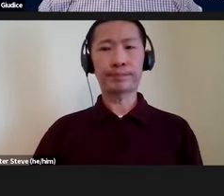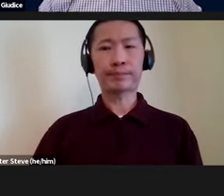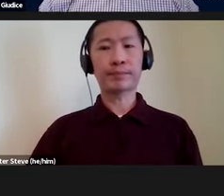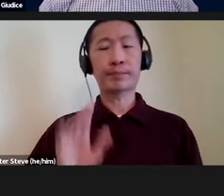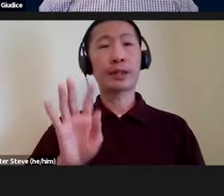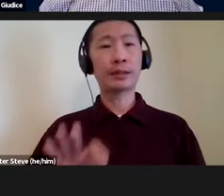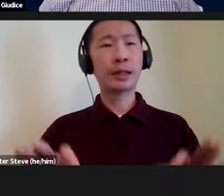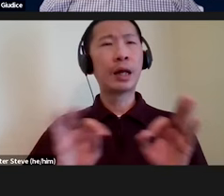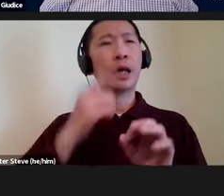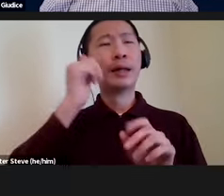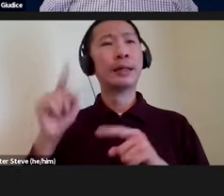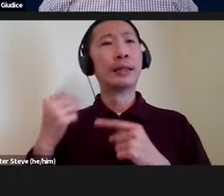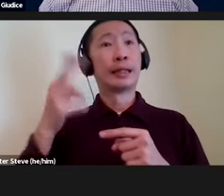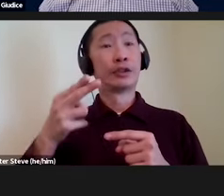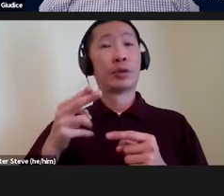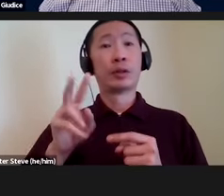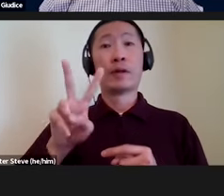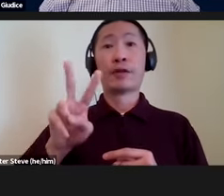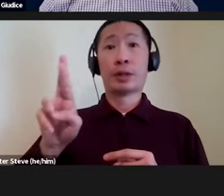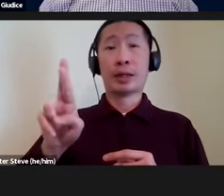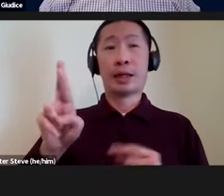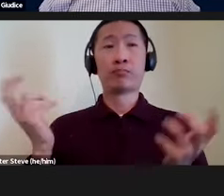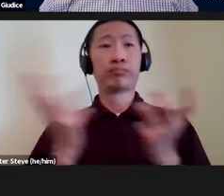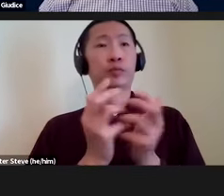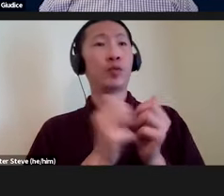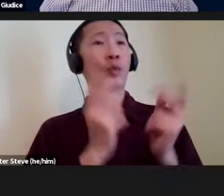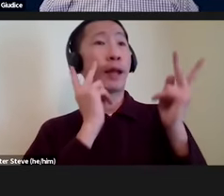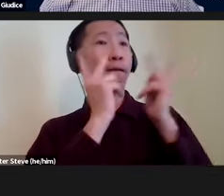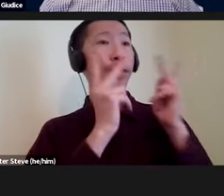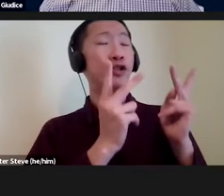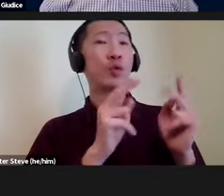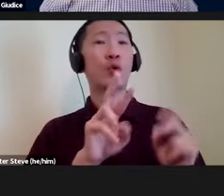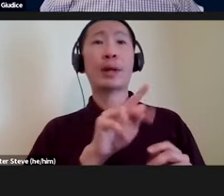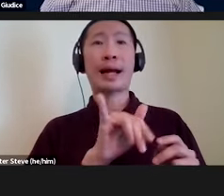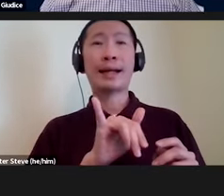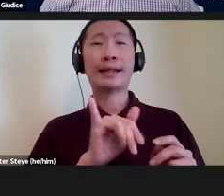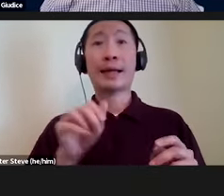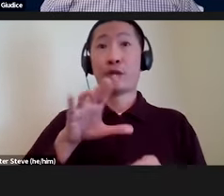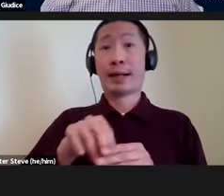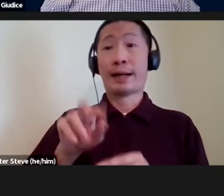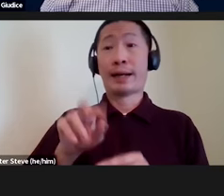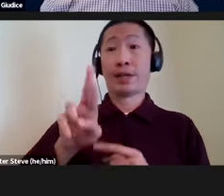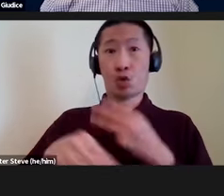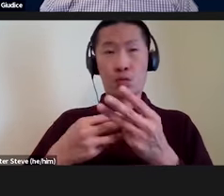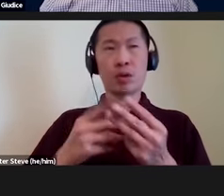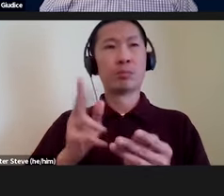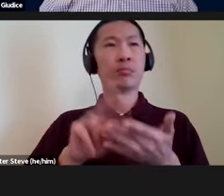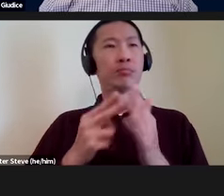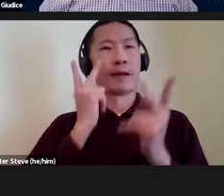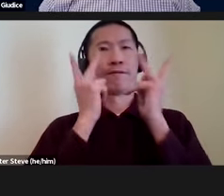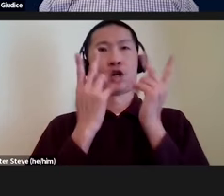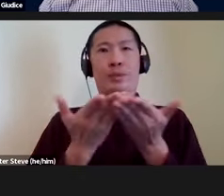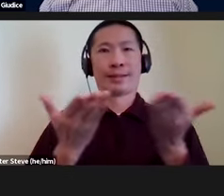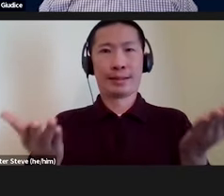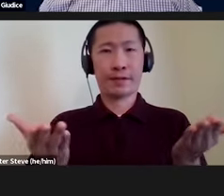because historically, virtual reality was synonymous with visual reality and visual simulations. If you were in a VR world, that's what you've got, visual stuff.